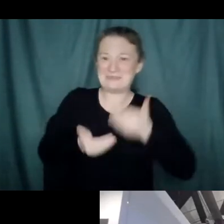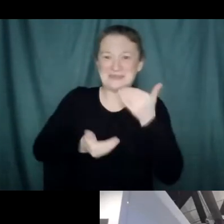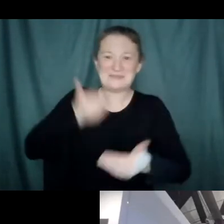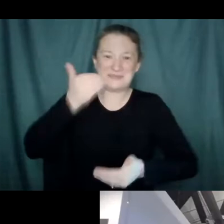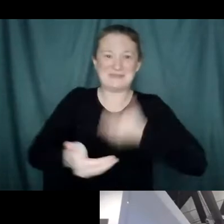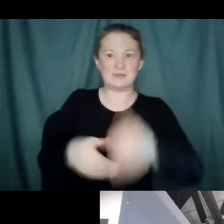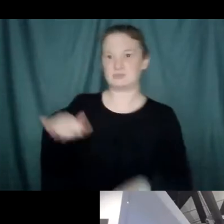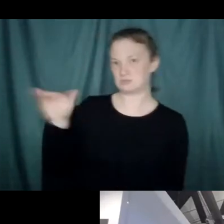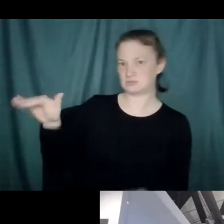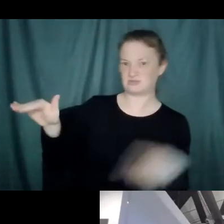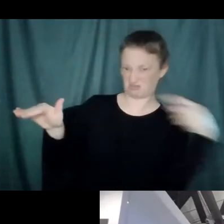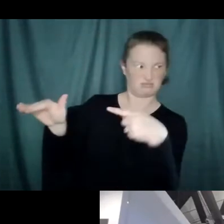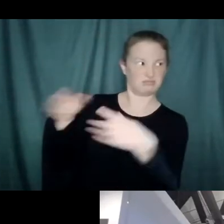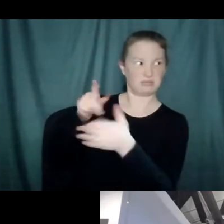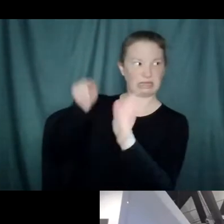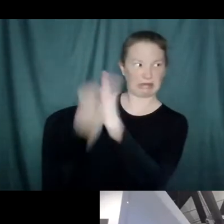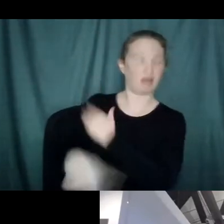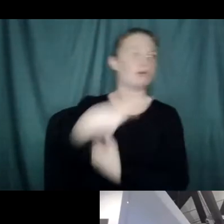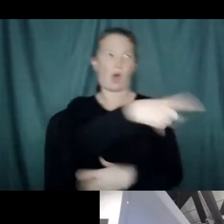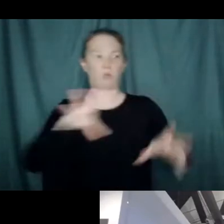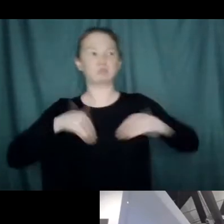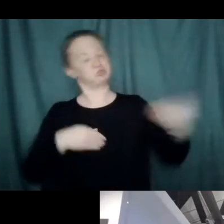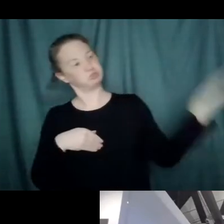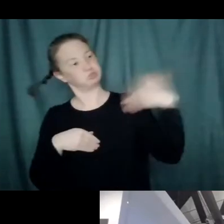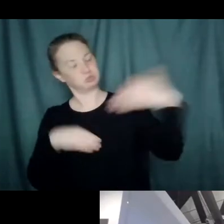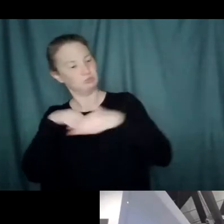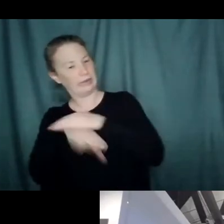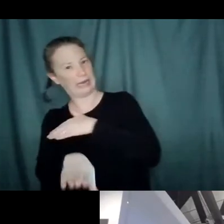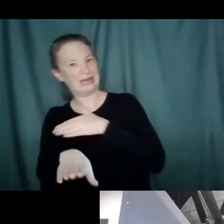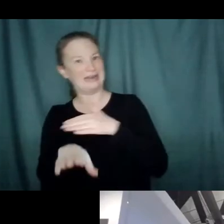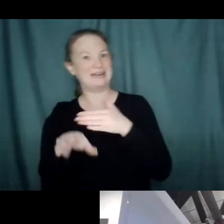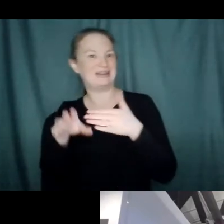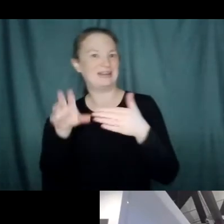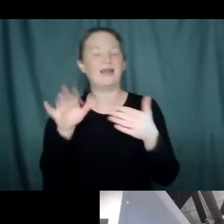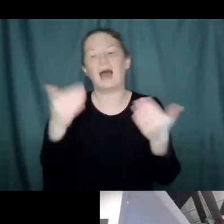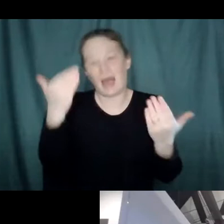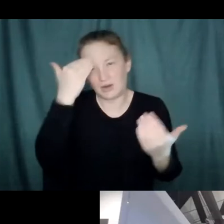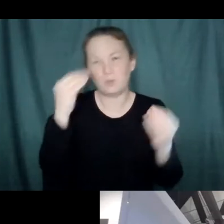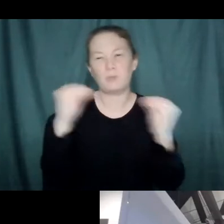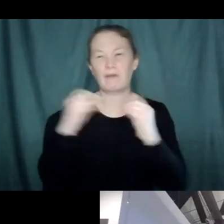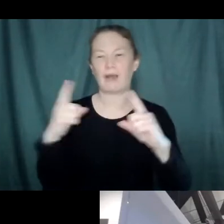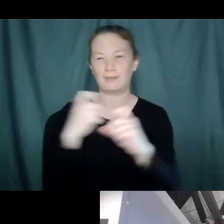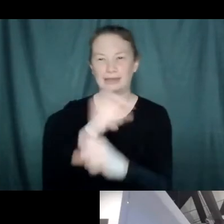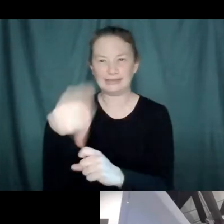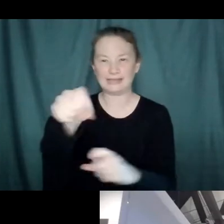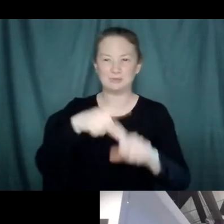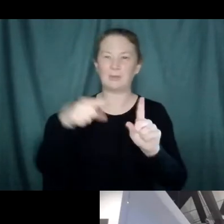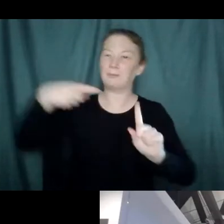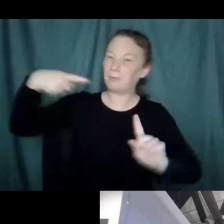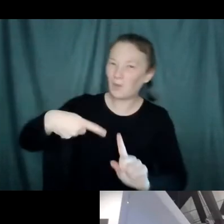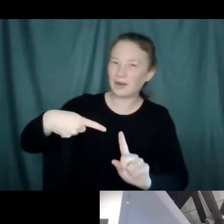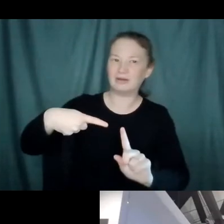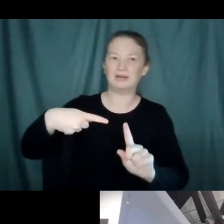okay, that should be destroyed. That's okay. And then we go from there. So I don't think we need to know